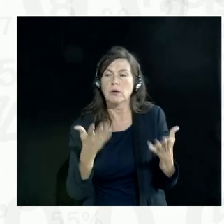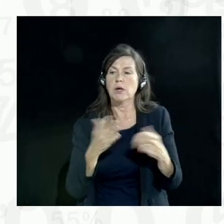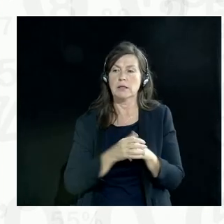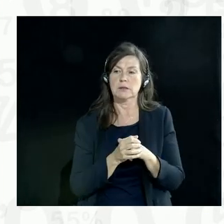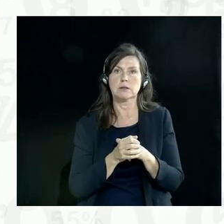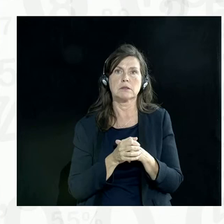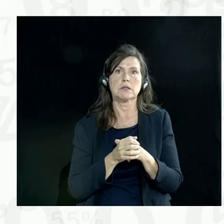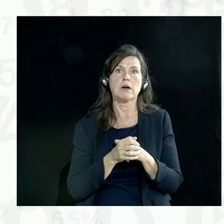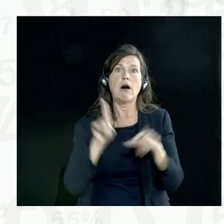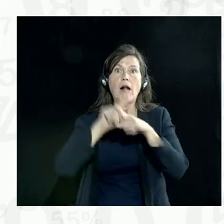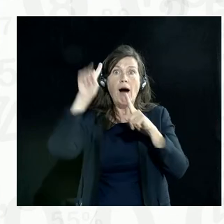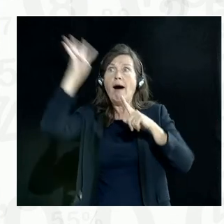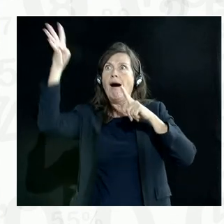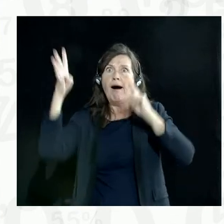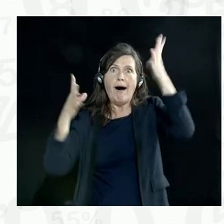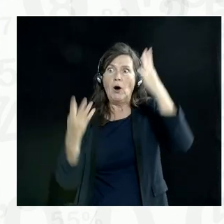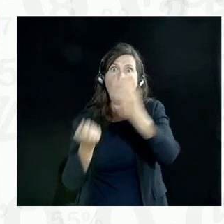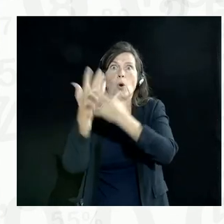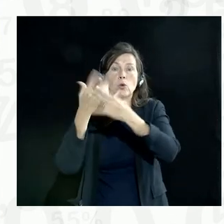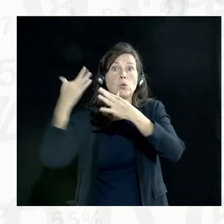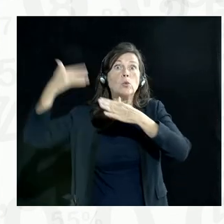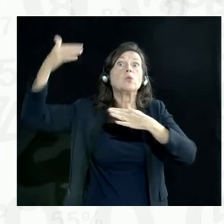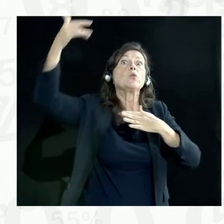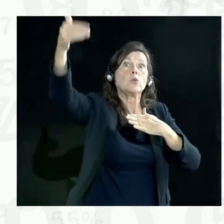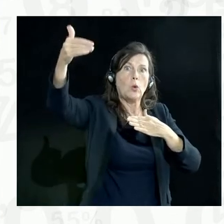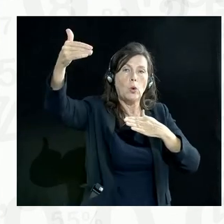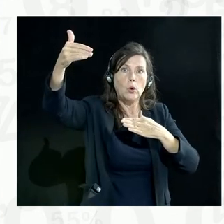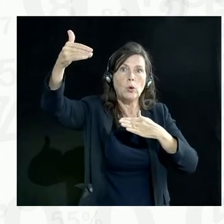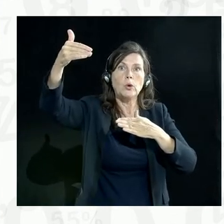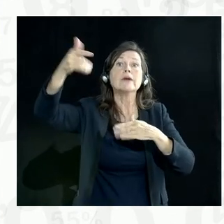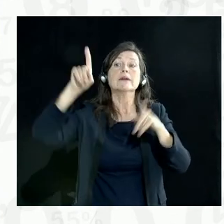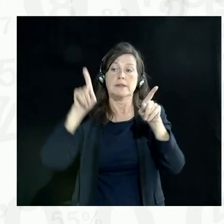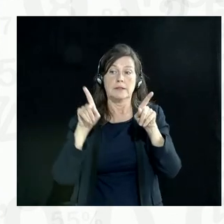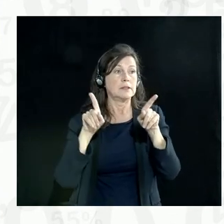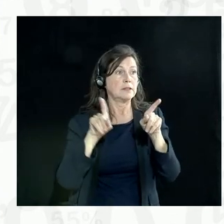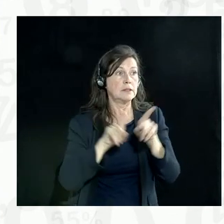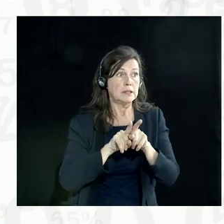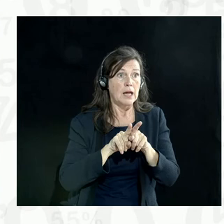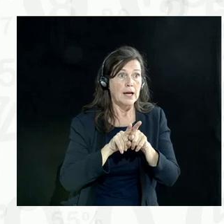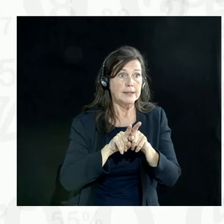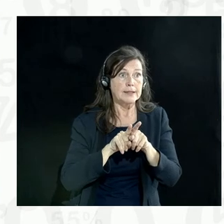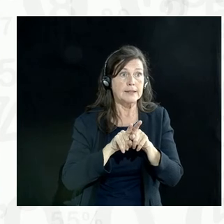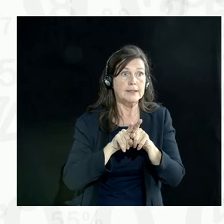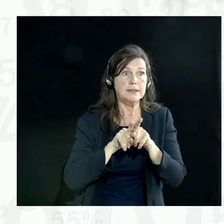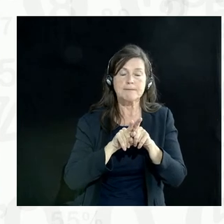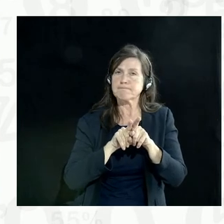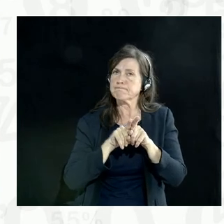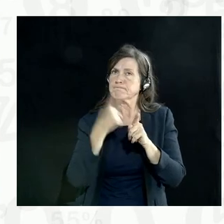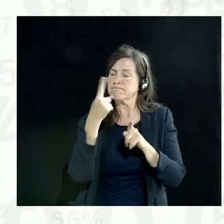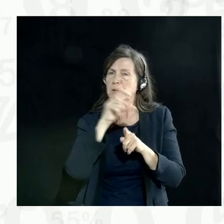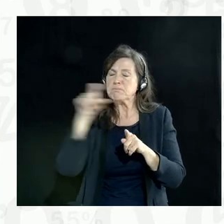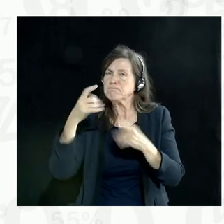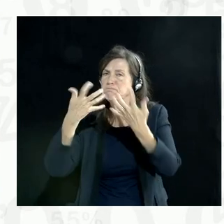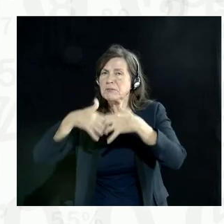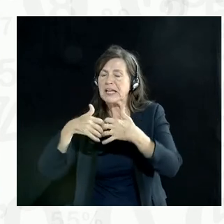of innovation in further technological developments like blockchain, for example. That can be more participatory and inclusionary than